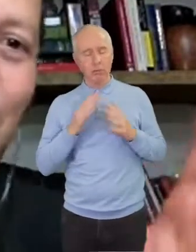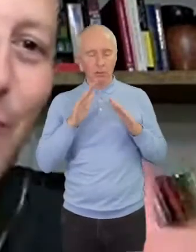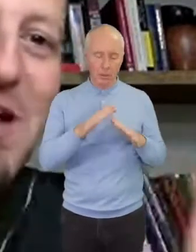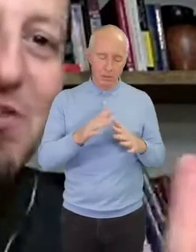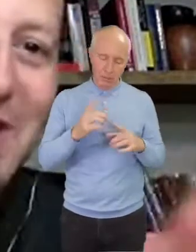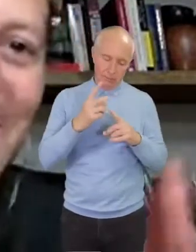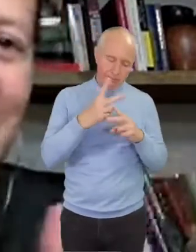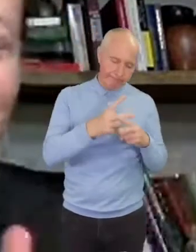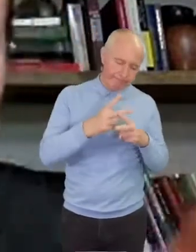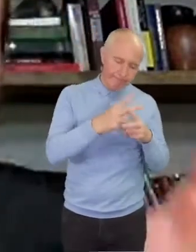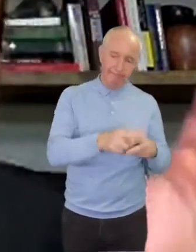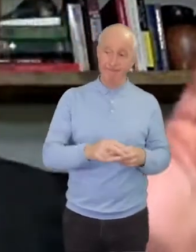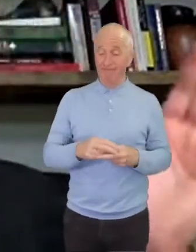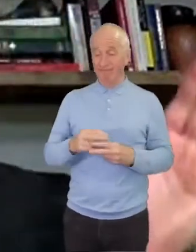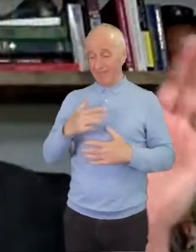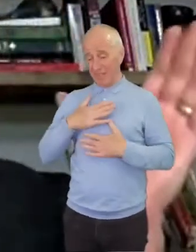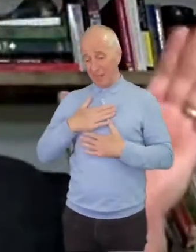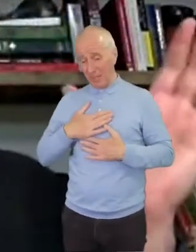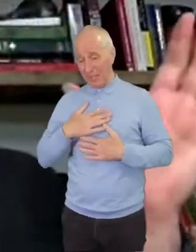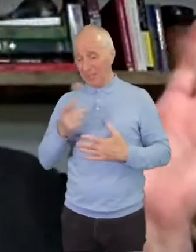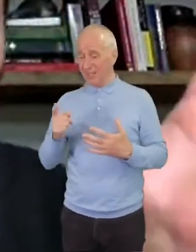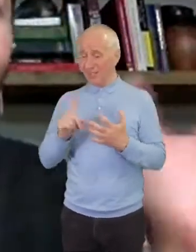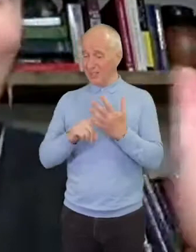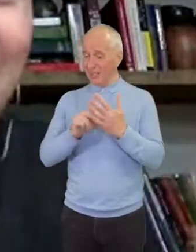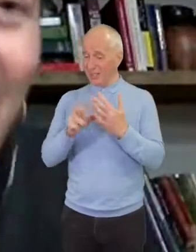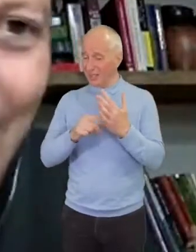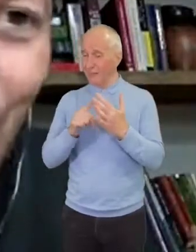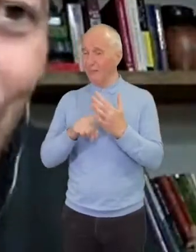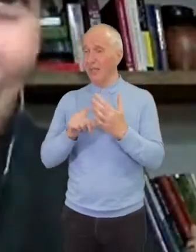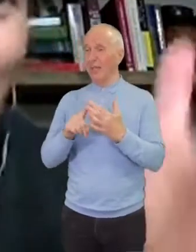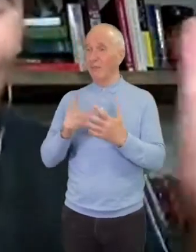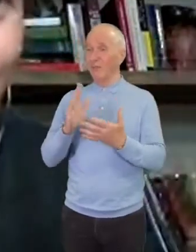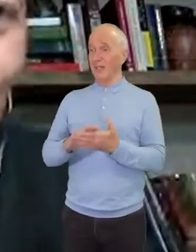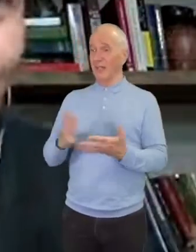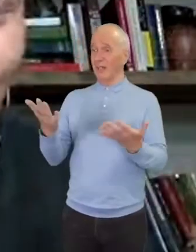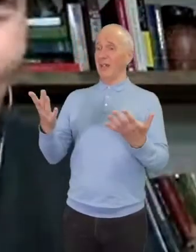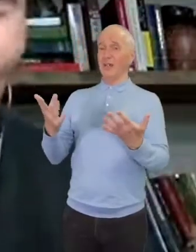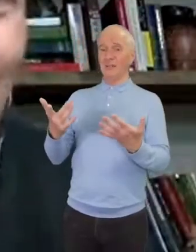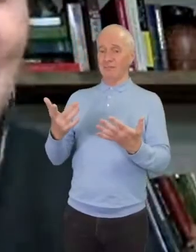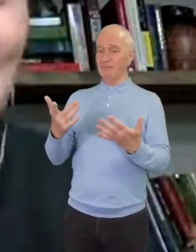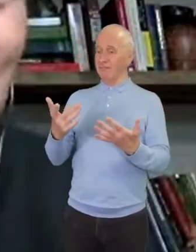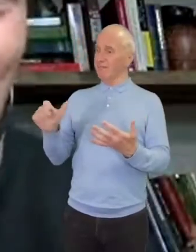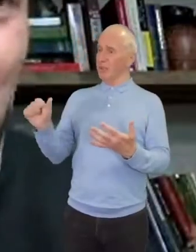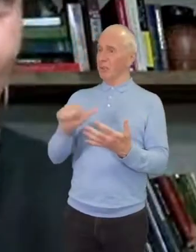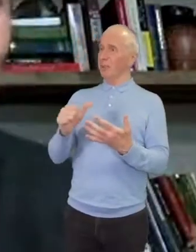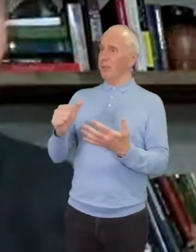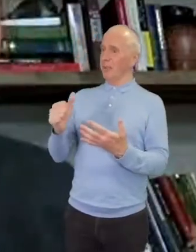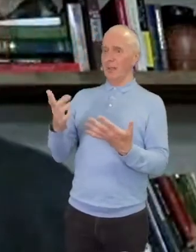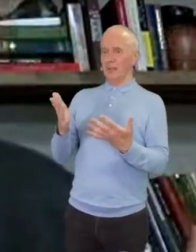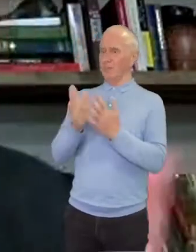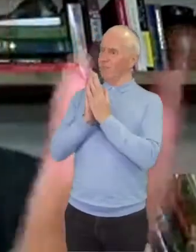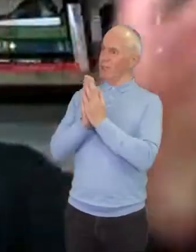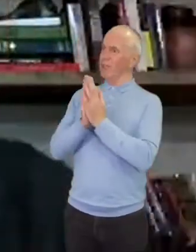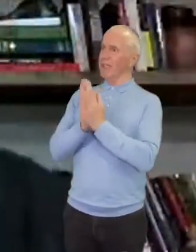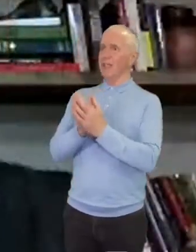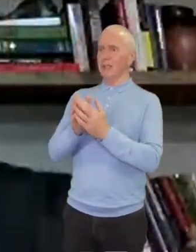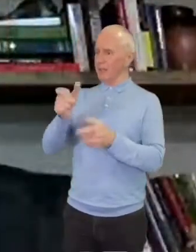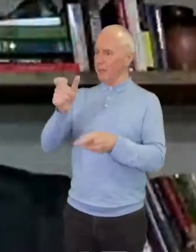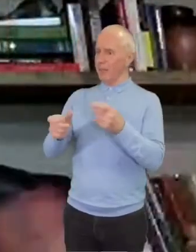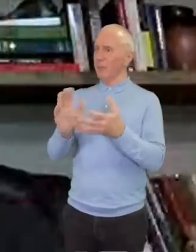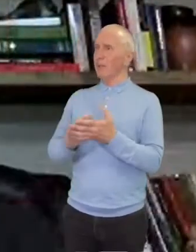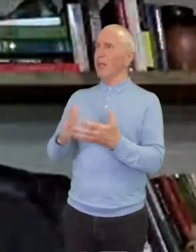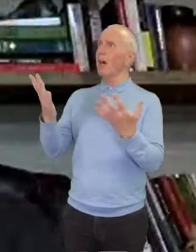the priest and the Levite, I mean, these were archetypal religious people, right? These were the